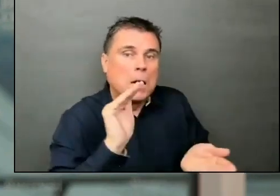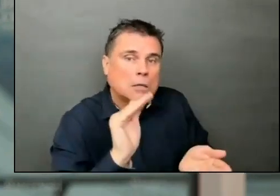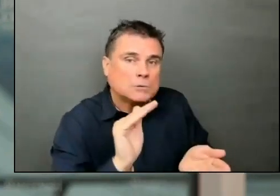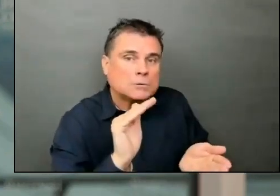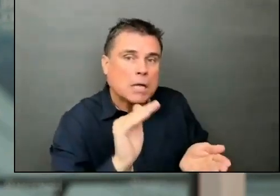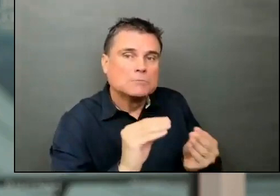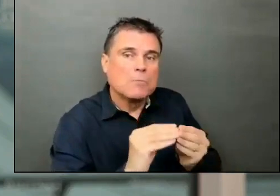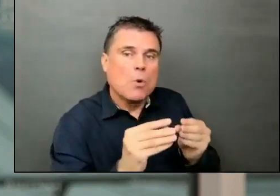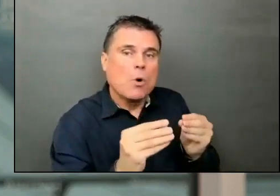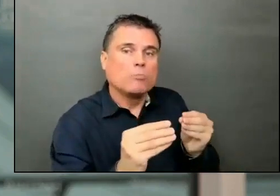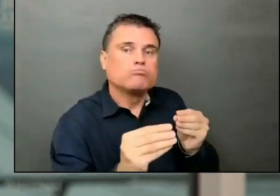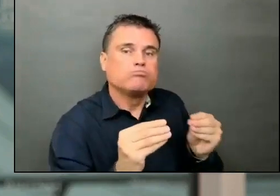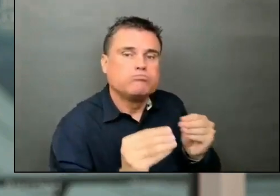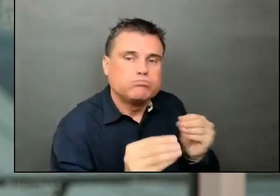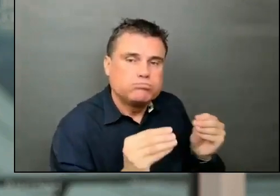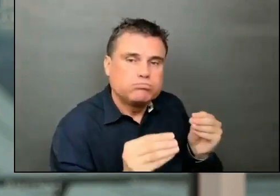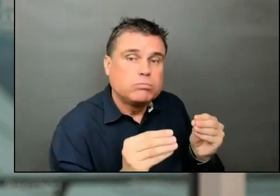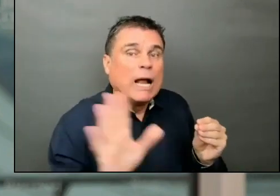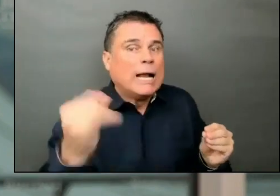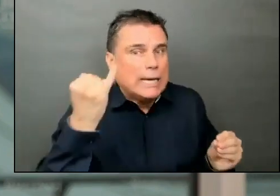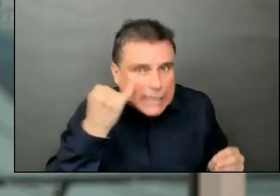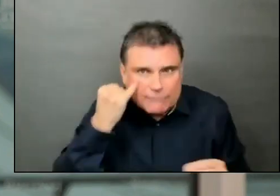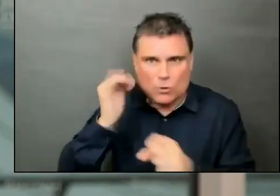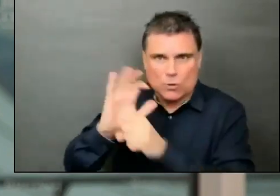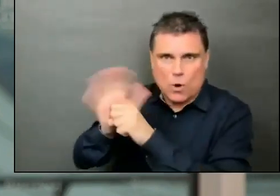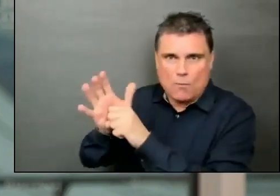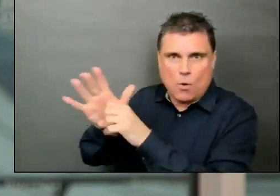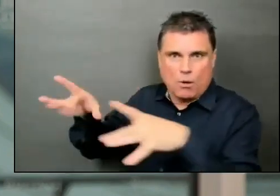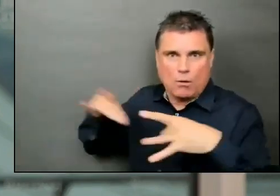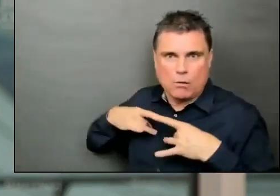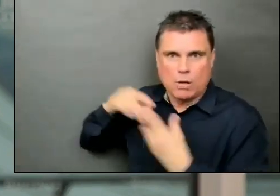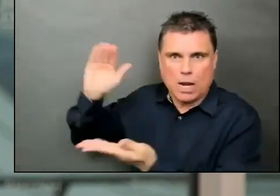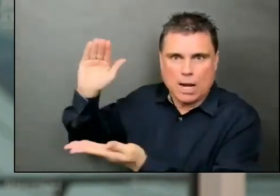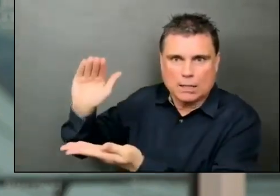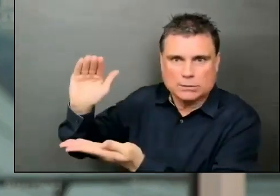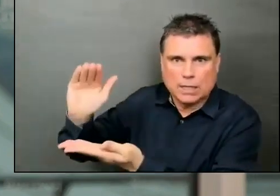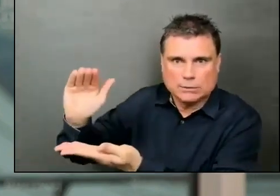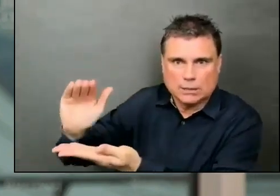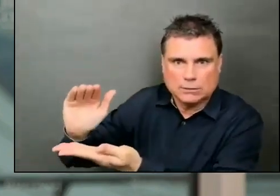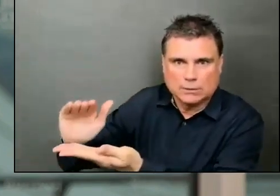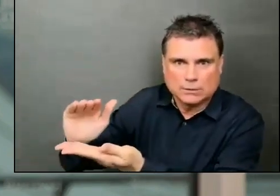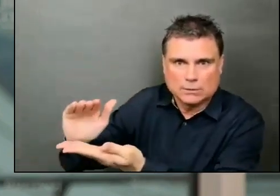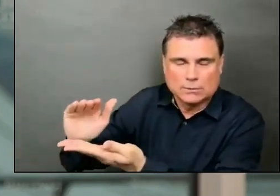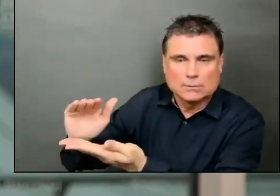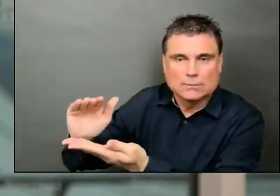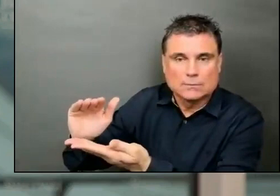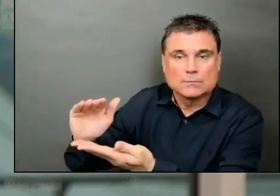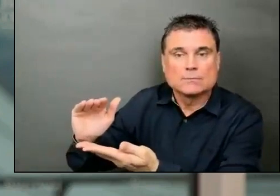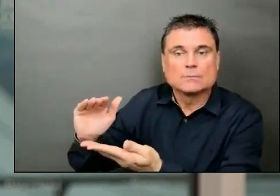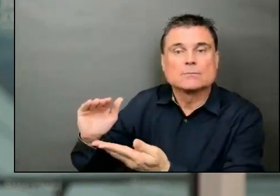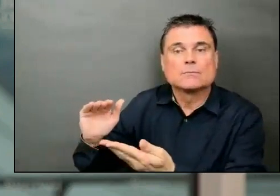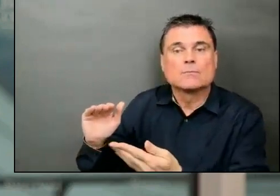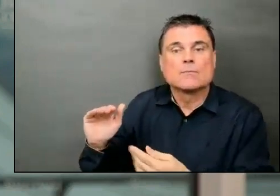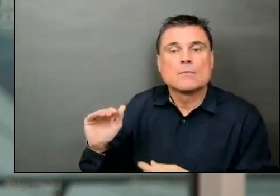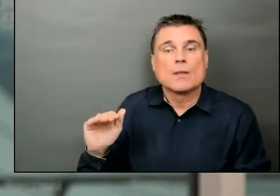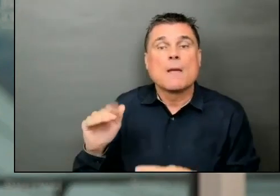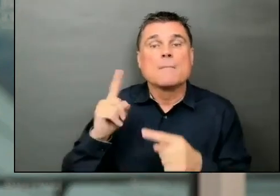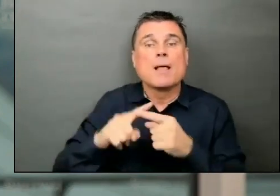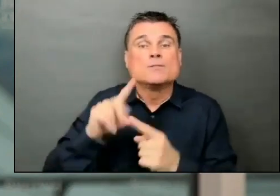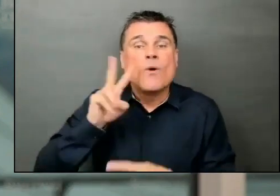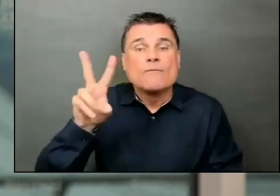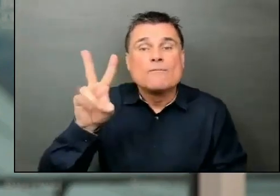to put plans in place to get youth sport up and running by the end of this month. We can start